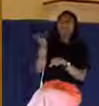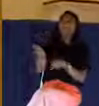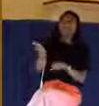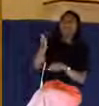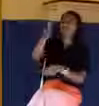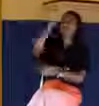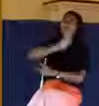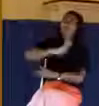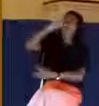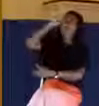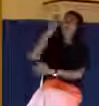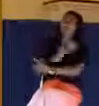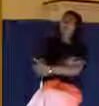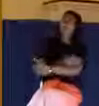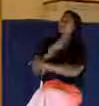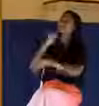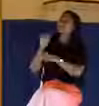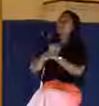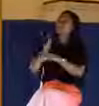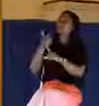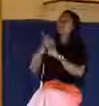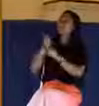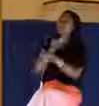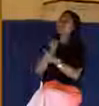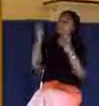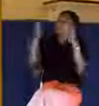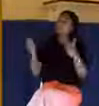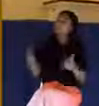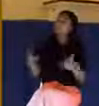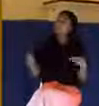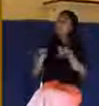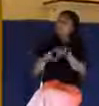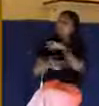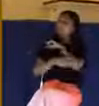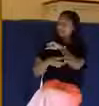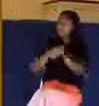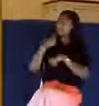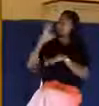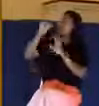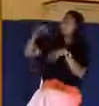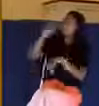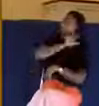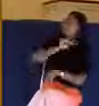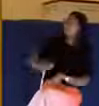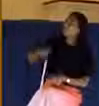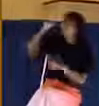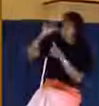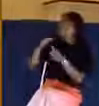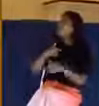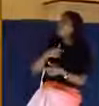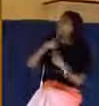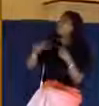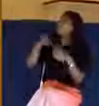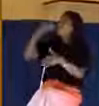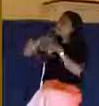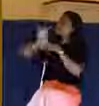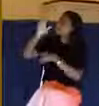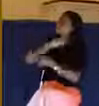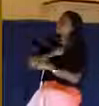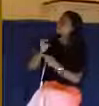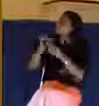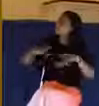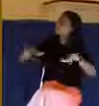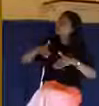Truly, he's the Savior. They'll be like that thief on the cross and say, Lord, remember me when you come into your kingdom.